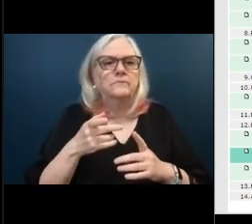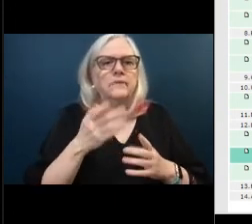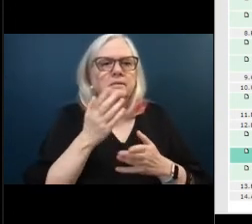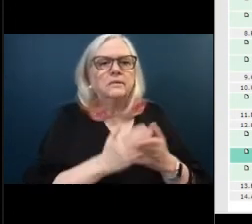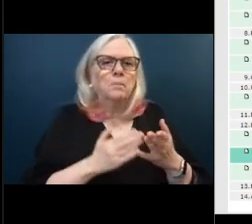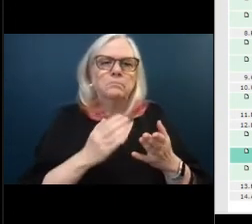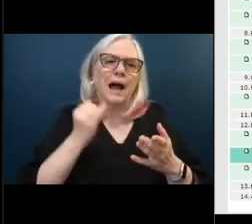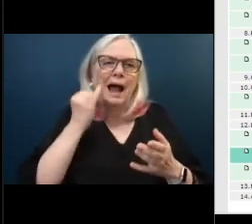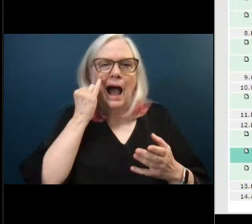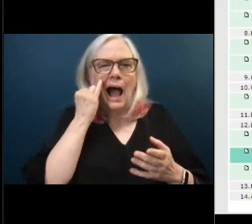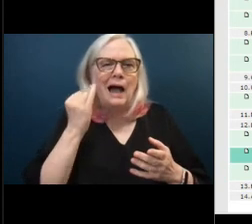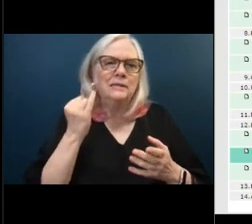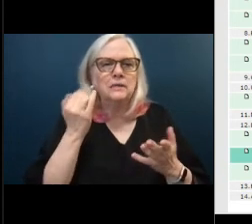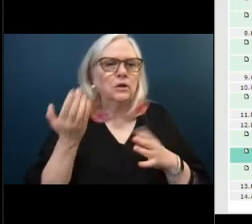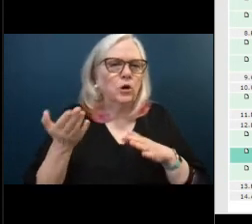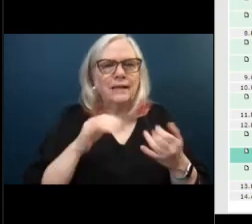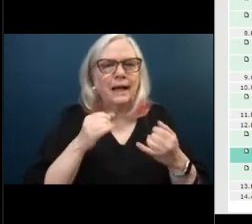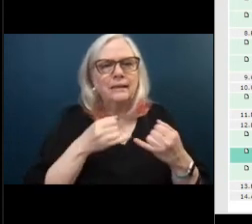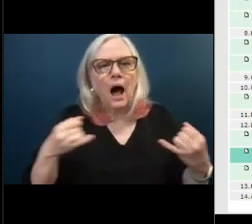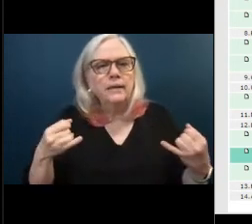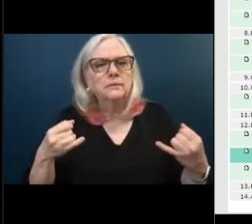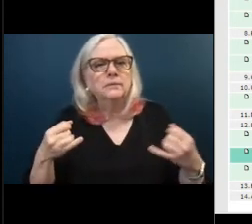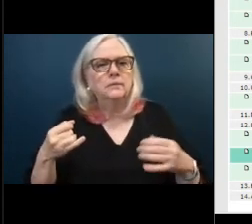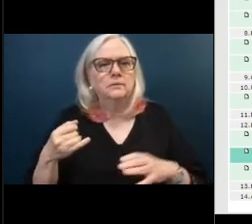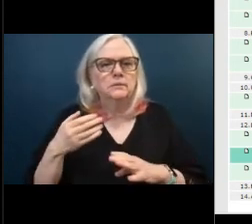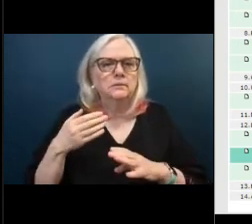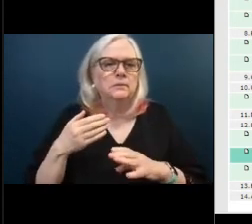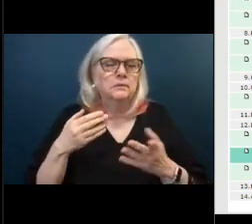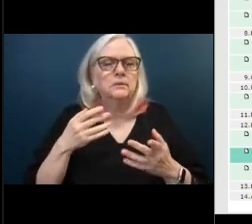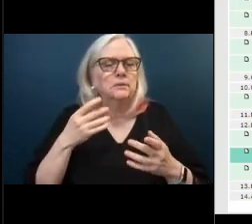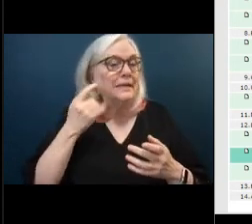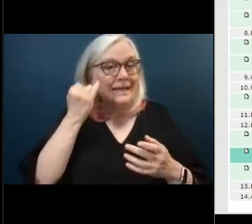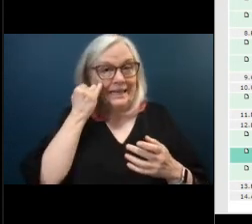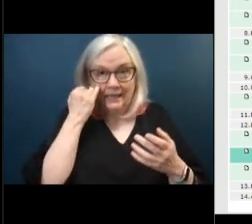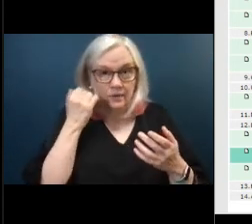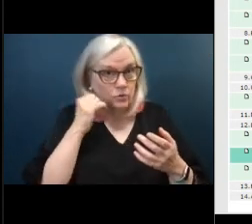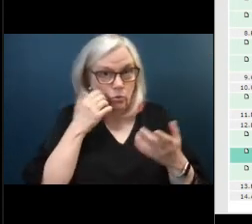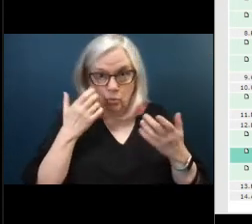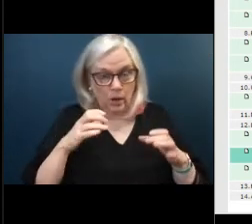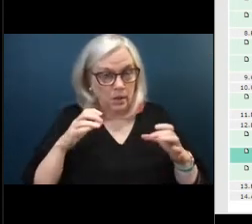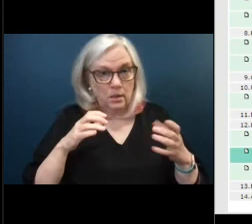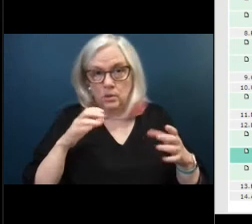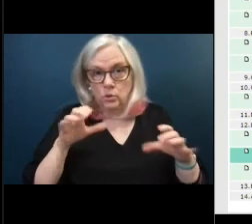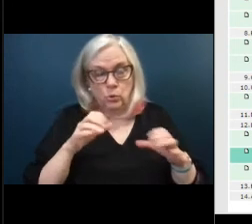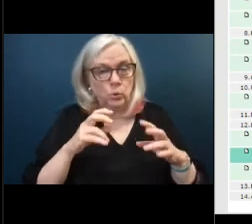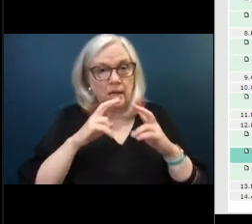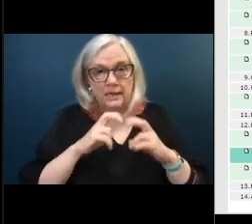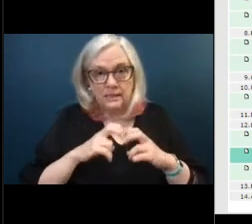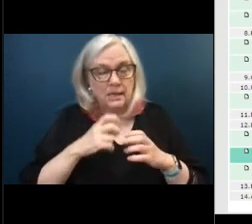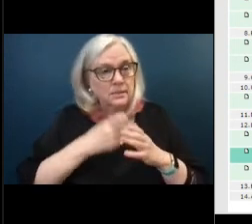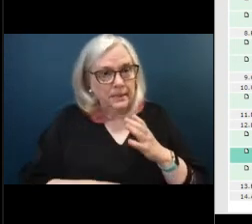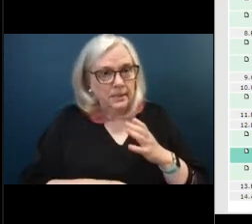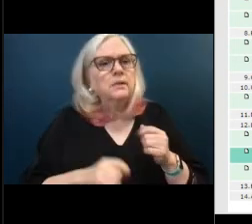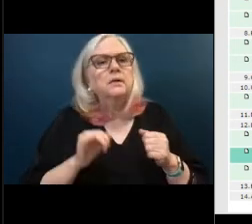um if you don't pass these and you still want to do the assessment we'll do it the same way we did it this year so all this is again is the logistics